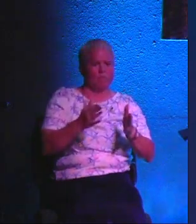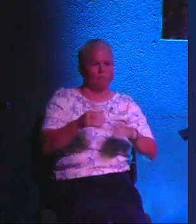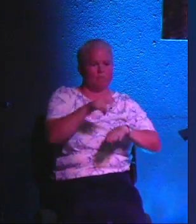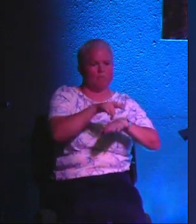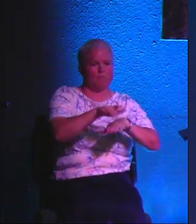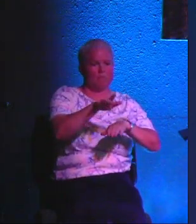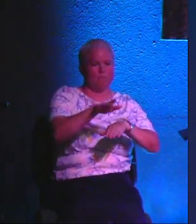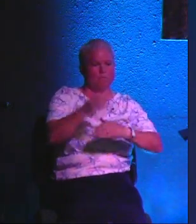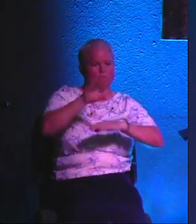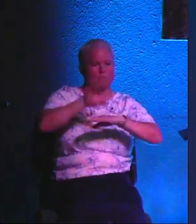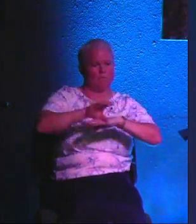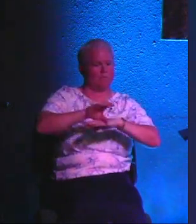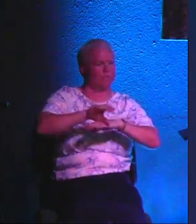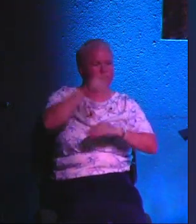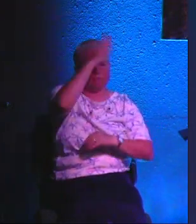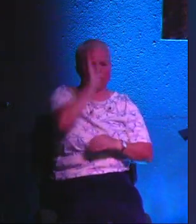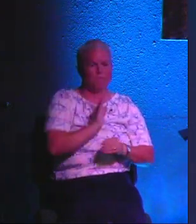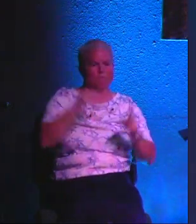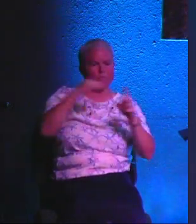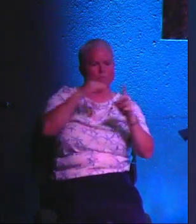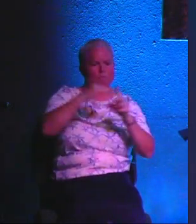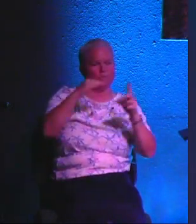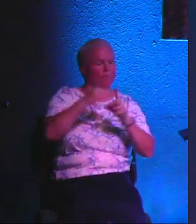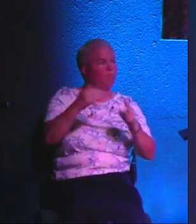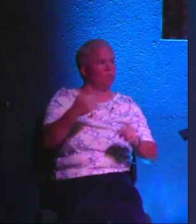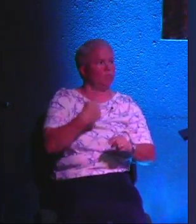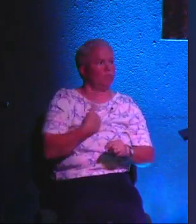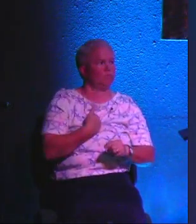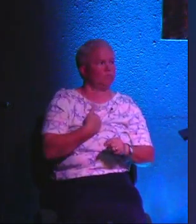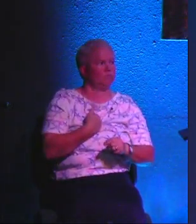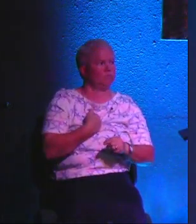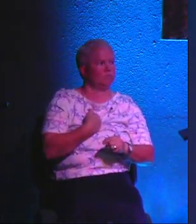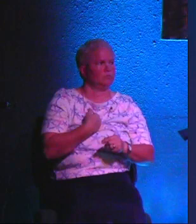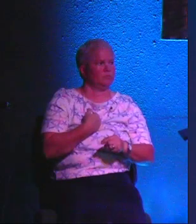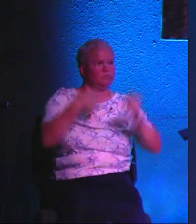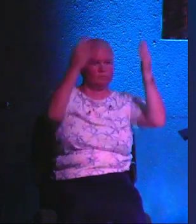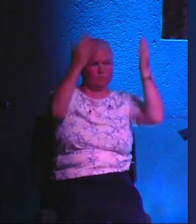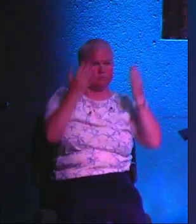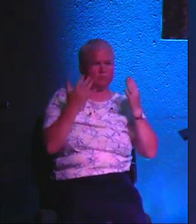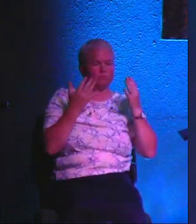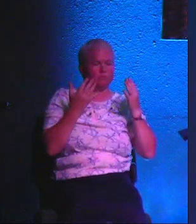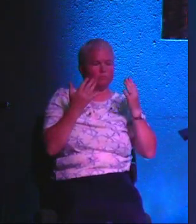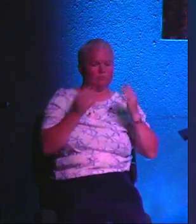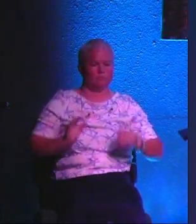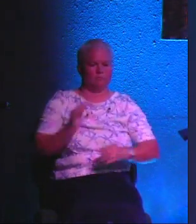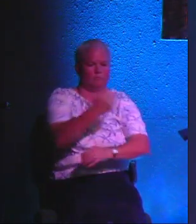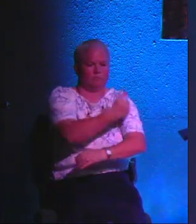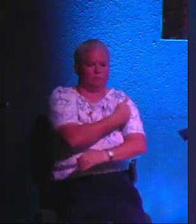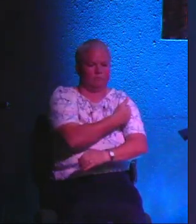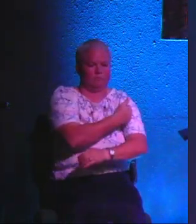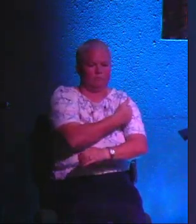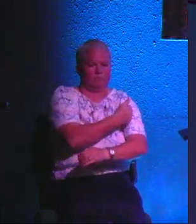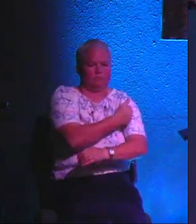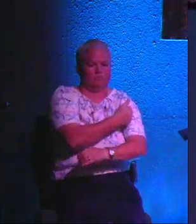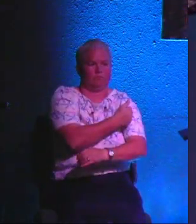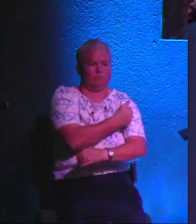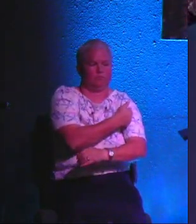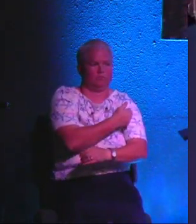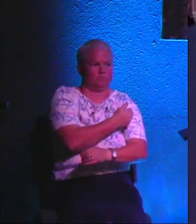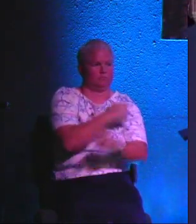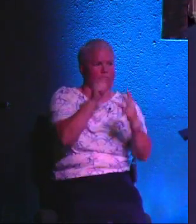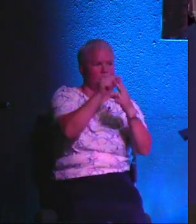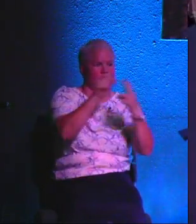empty church. And here is what God reminds me of. God doesn't base His presence upon our attendance numbers.